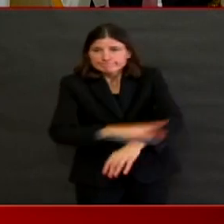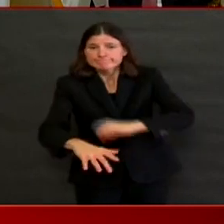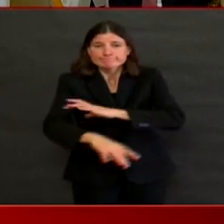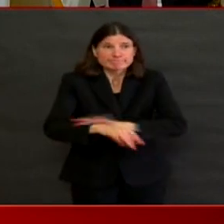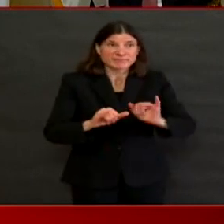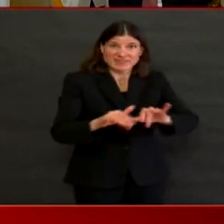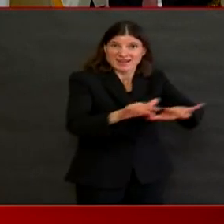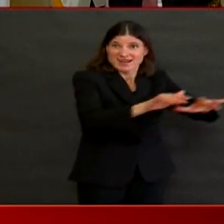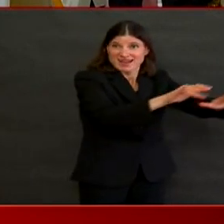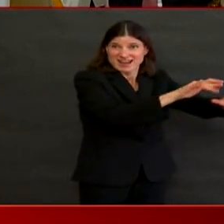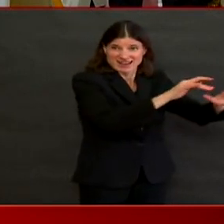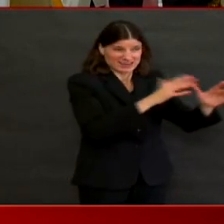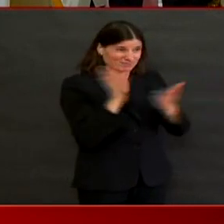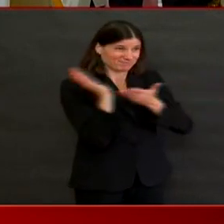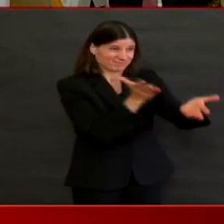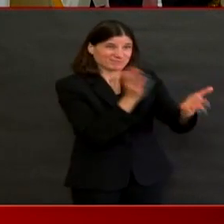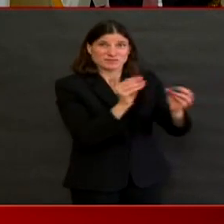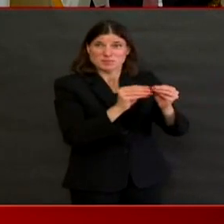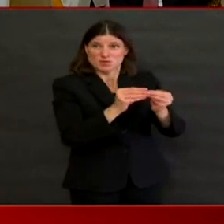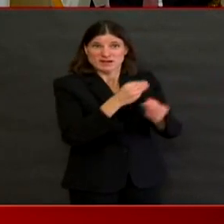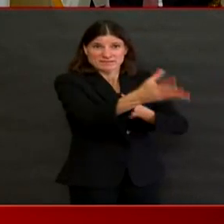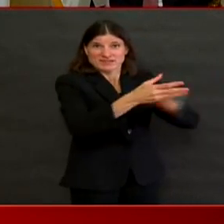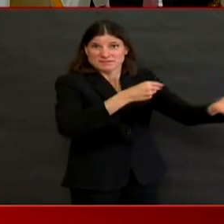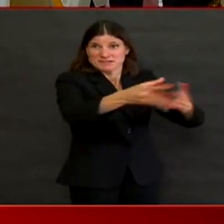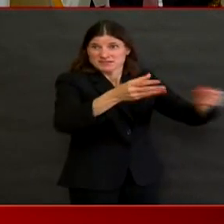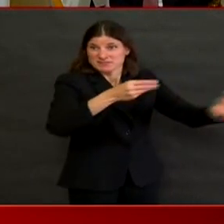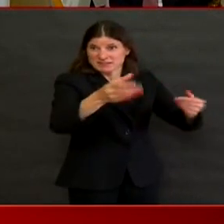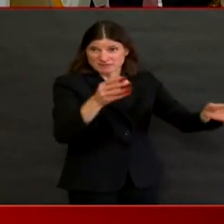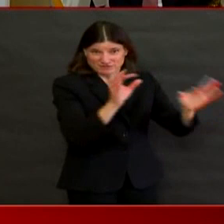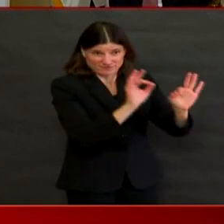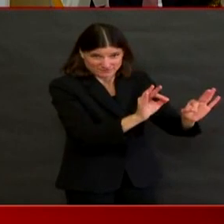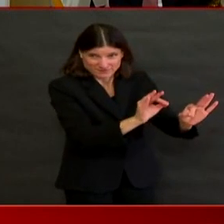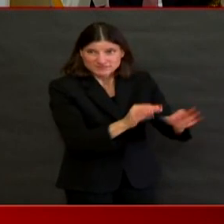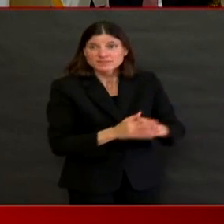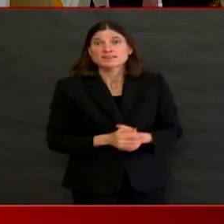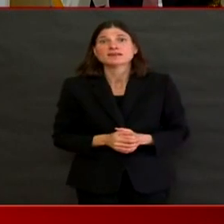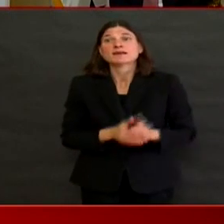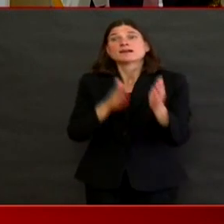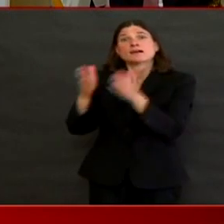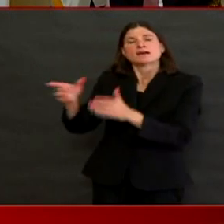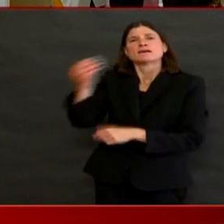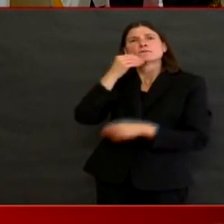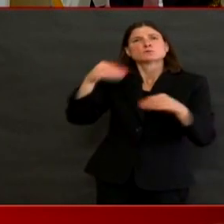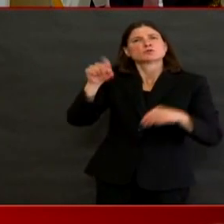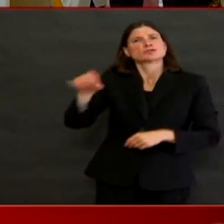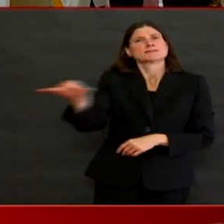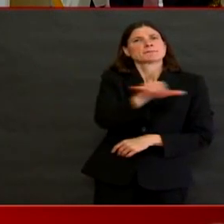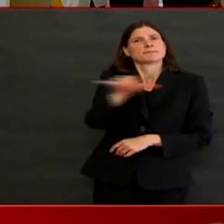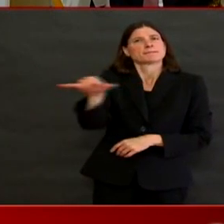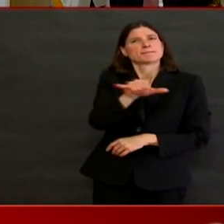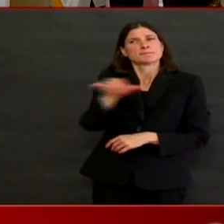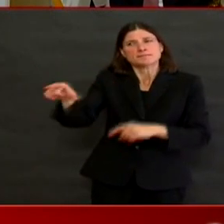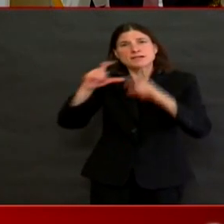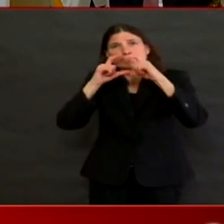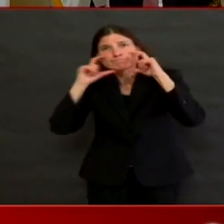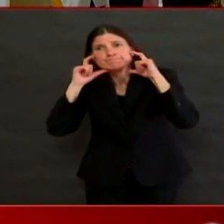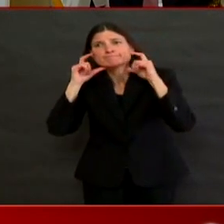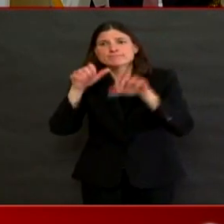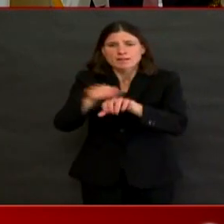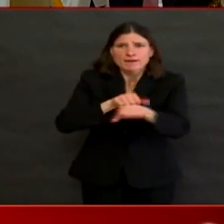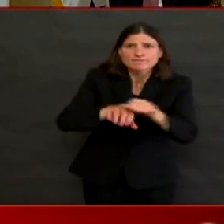pushing that out to folks in health care. And I would say the same for grocery stores. You need to do everything that you can,